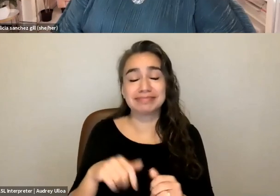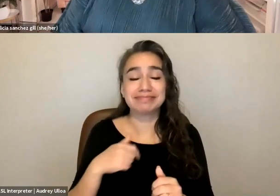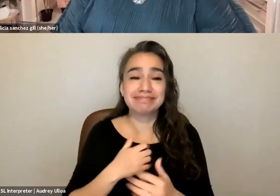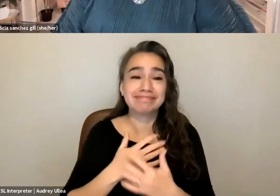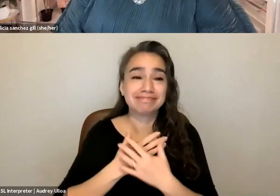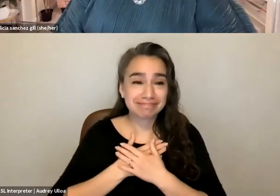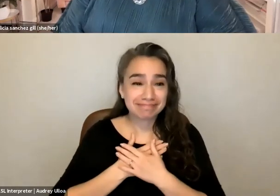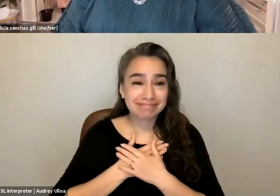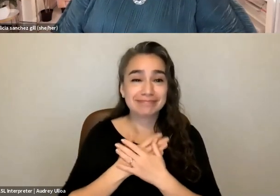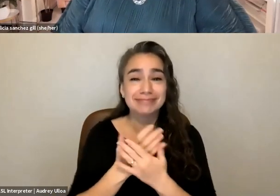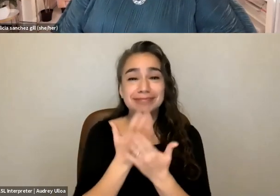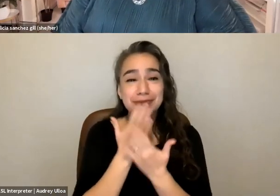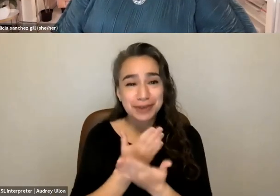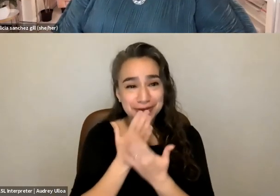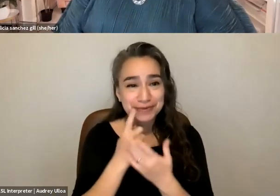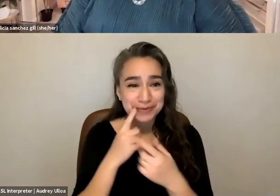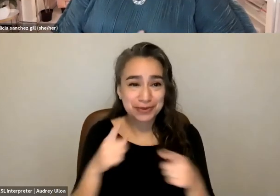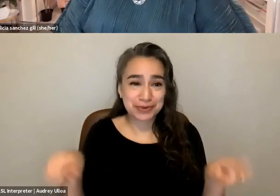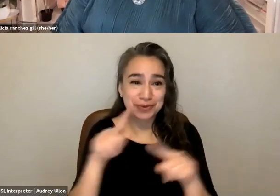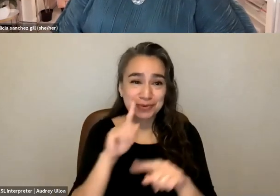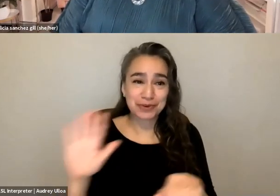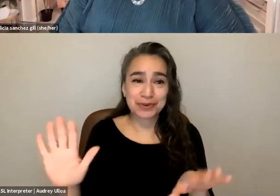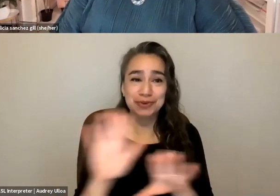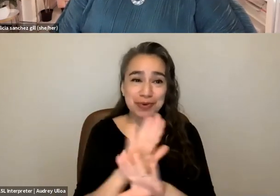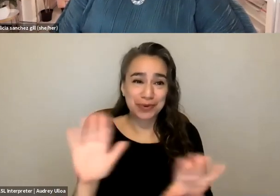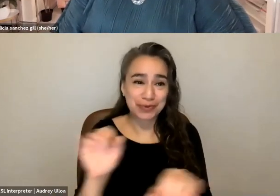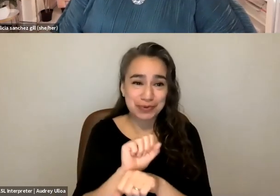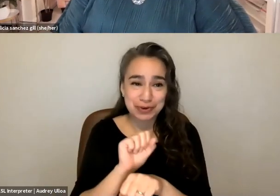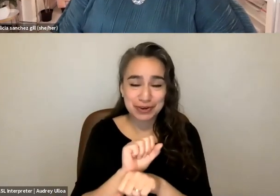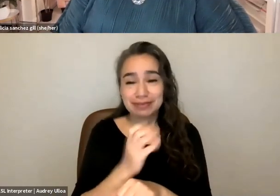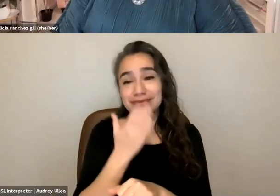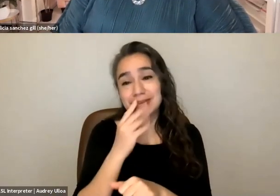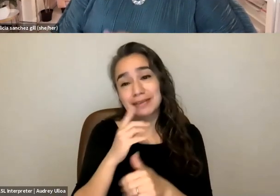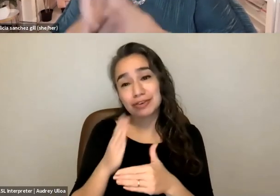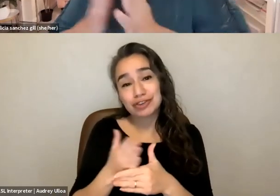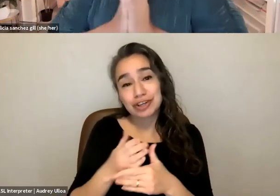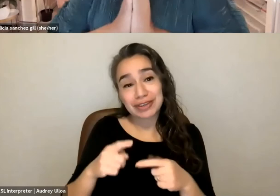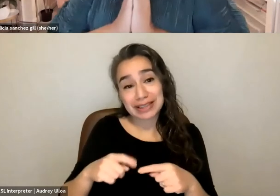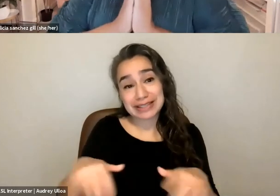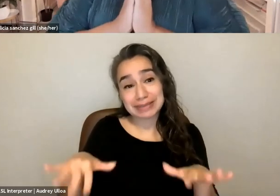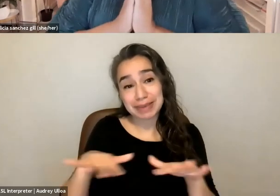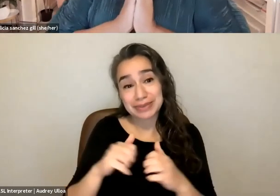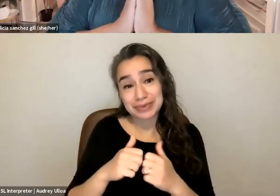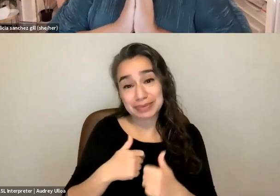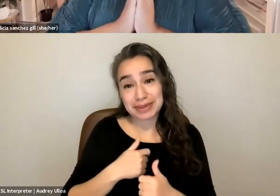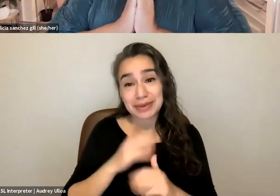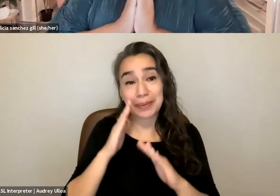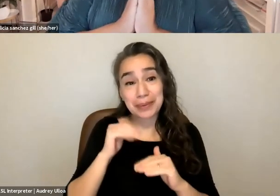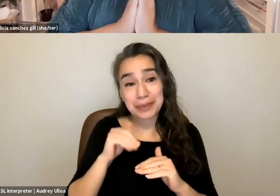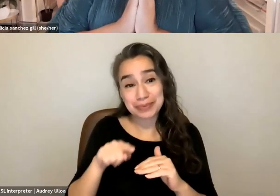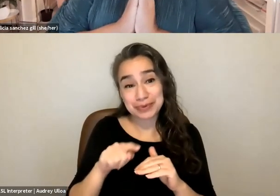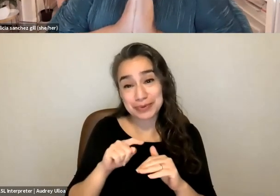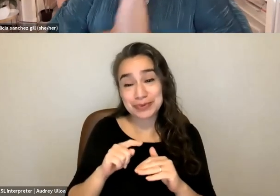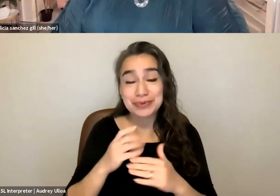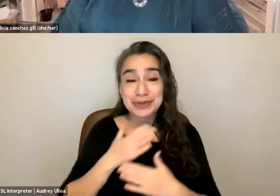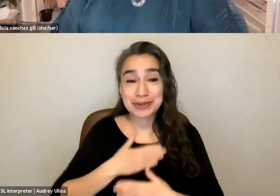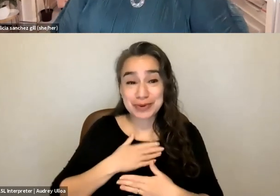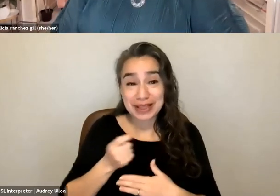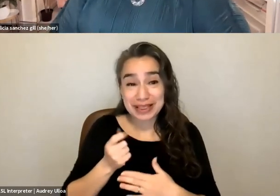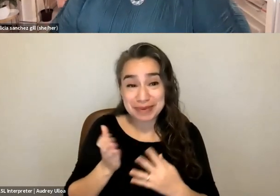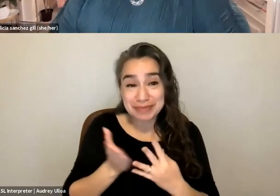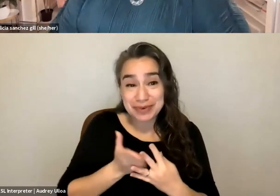you for your work um thank you for sharing this space with me and i hope you get to enjoy a little bit of a break before you move into